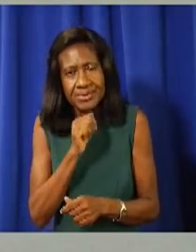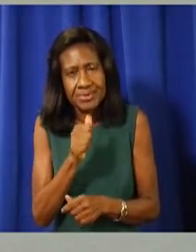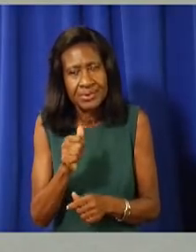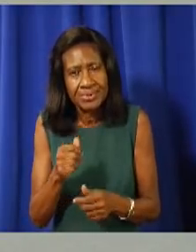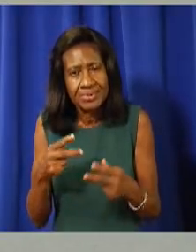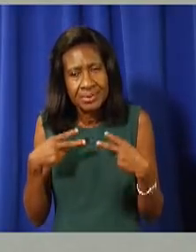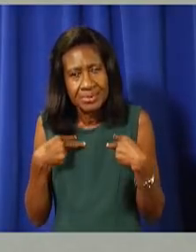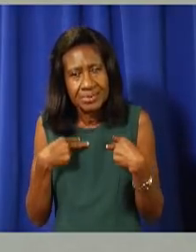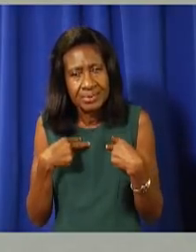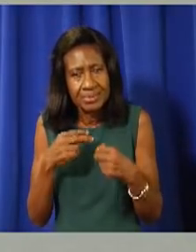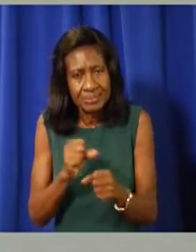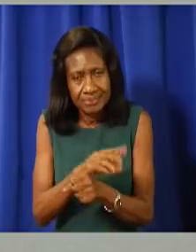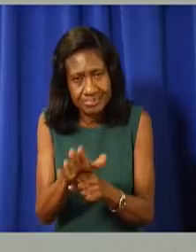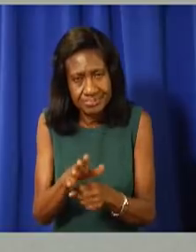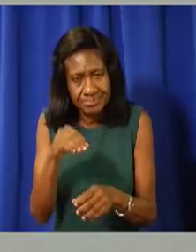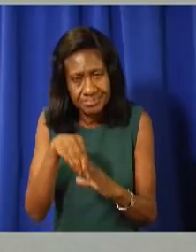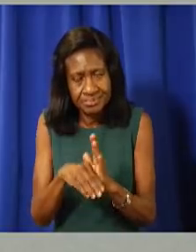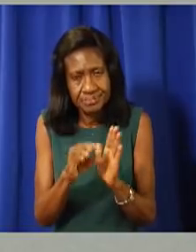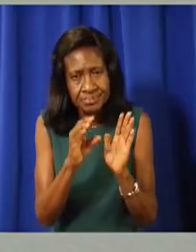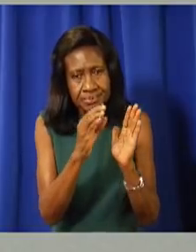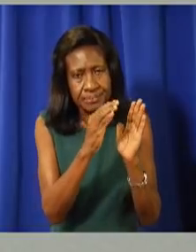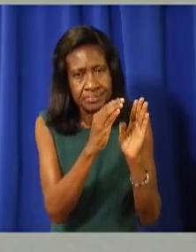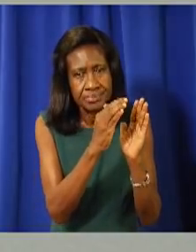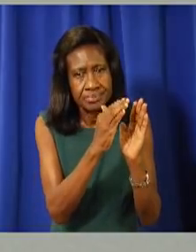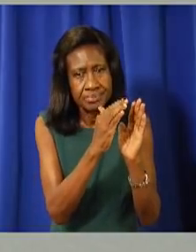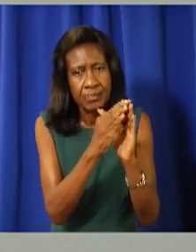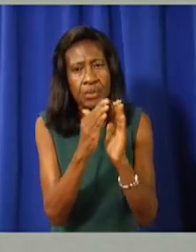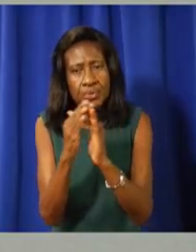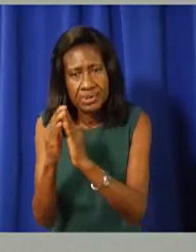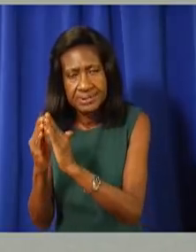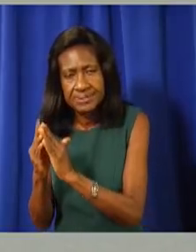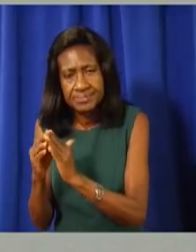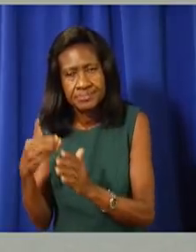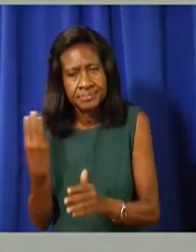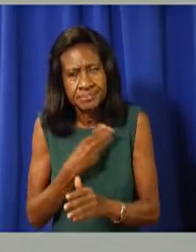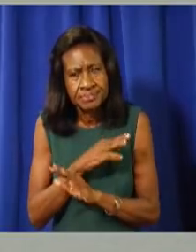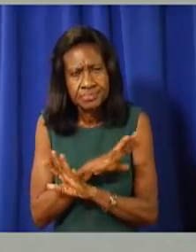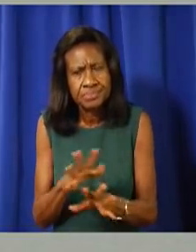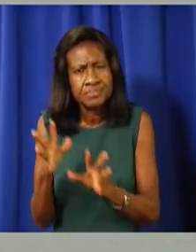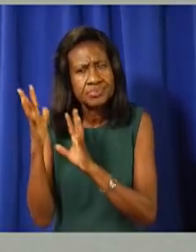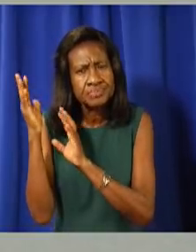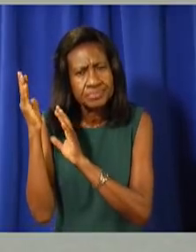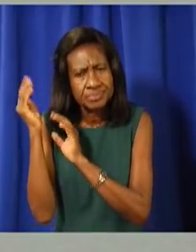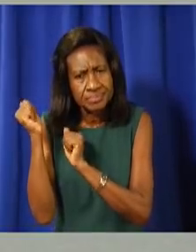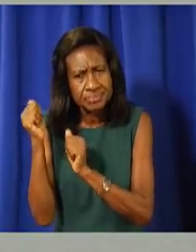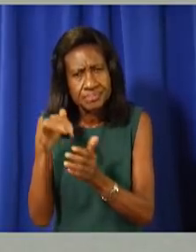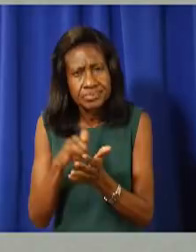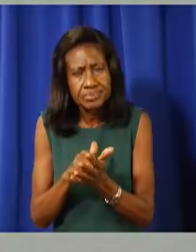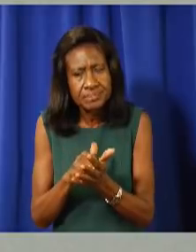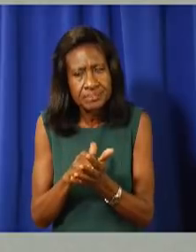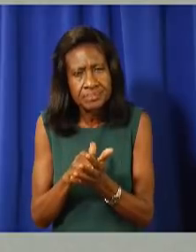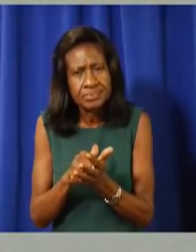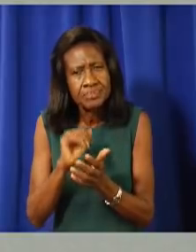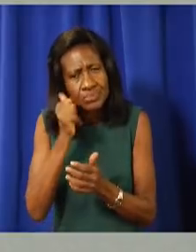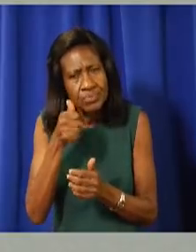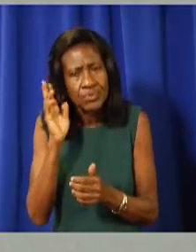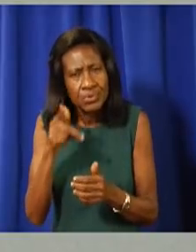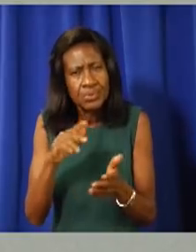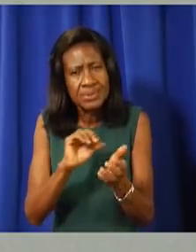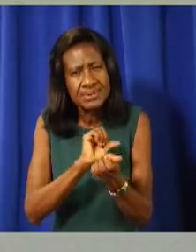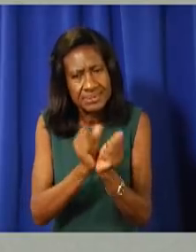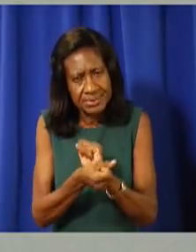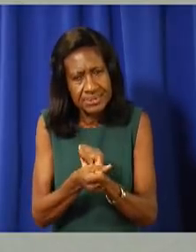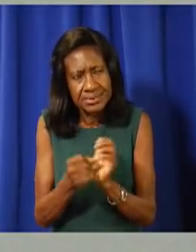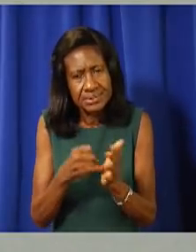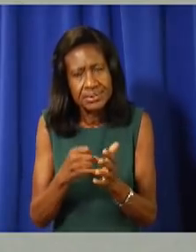COVID within the community. We don't expect, uh, tomorrow to change that. Um, we think things will continue,